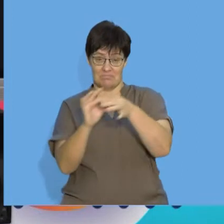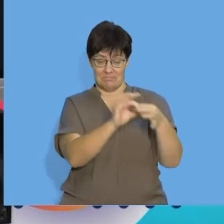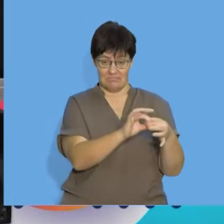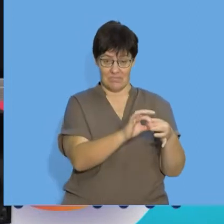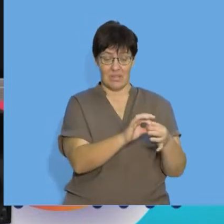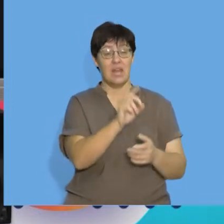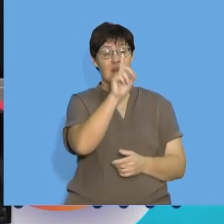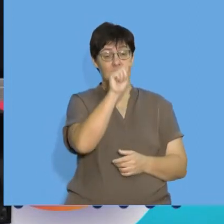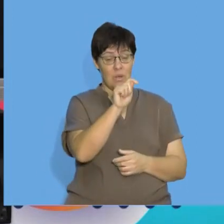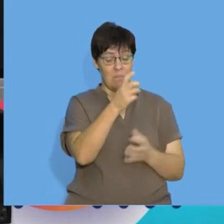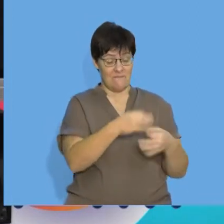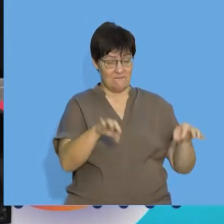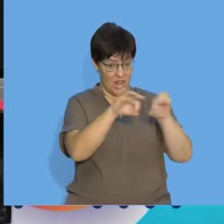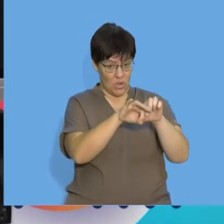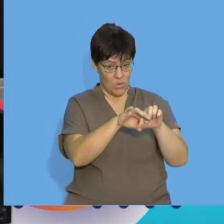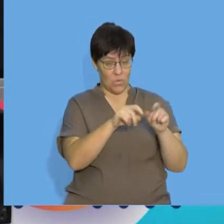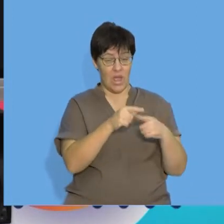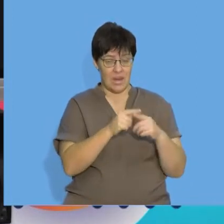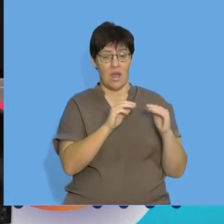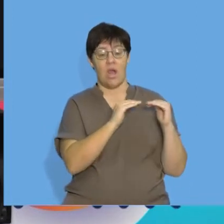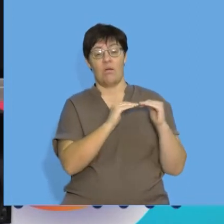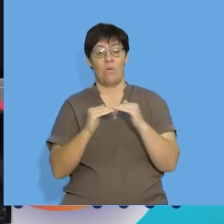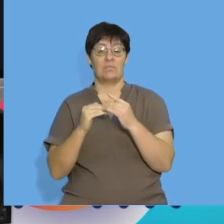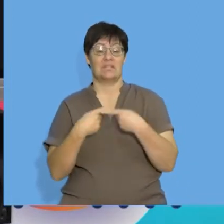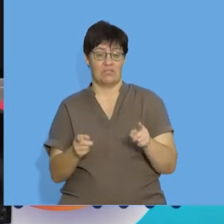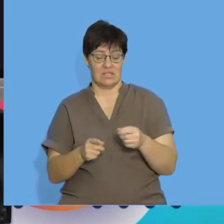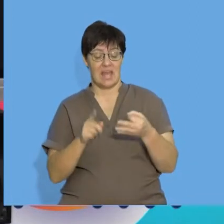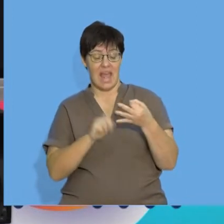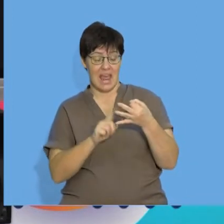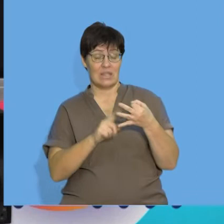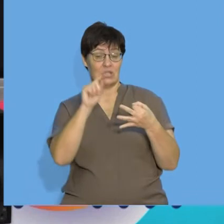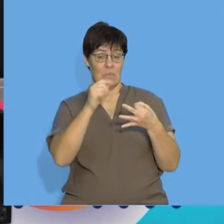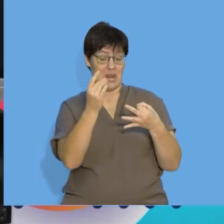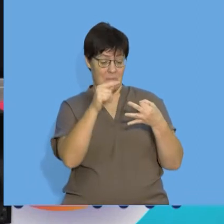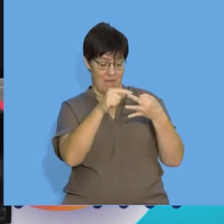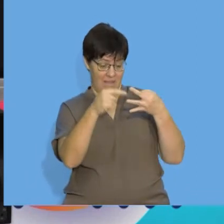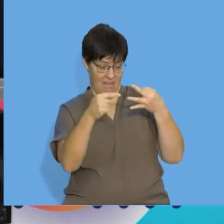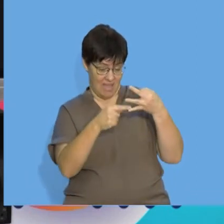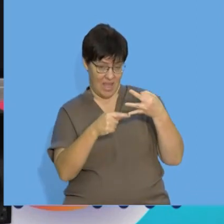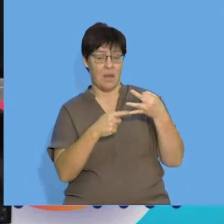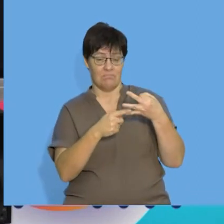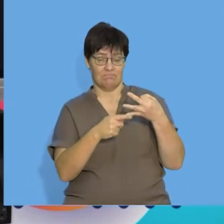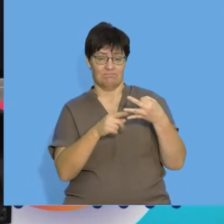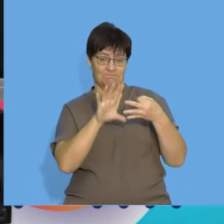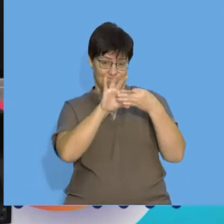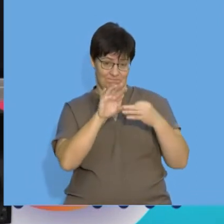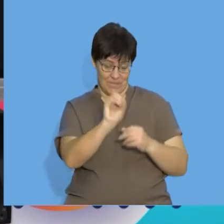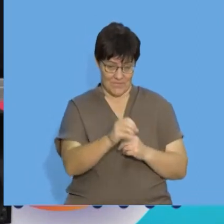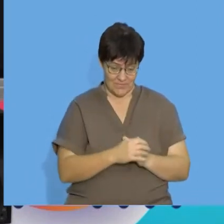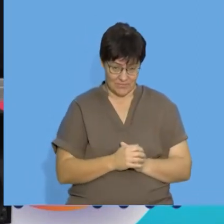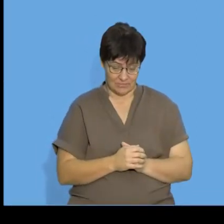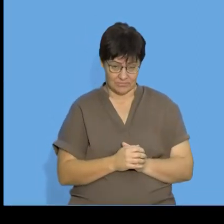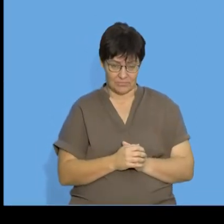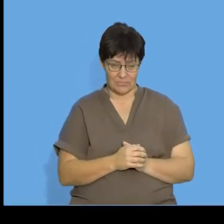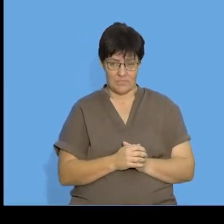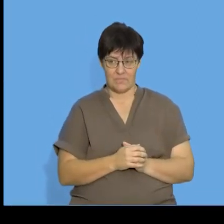between the term value and the common difference, as well as the term number. Let's have a look at our next definition.